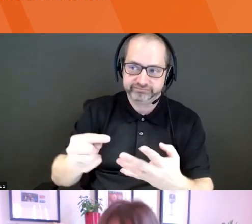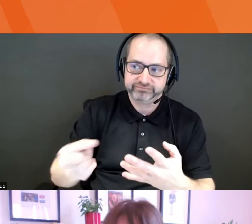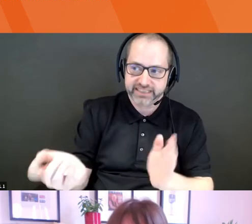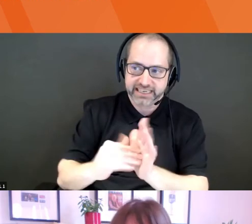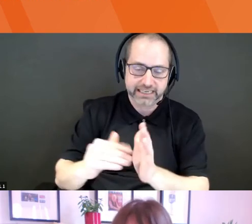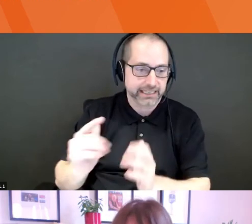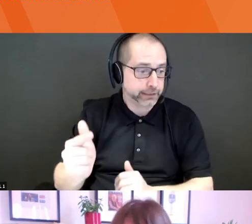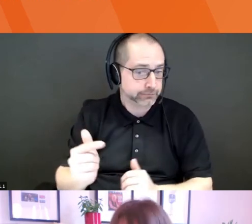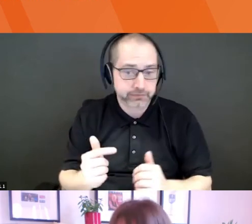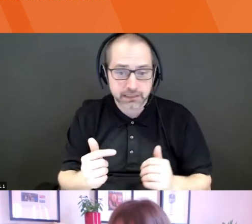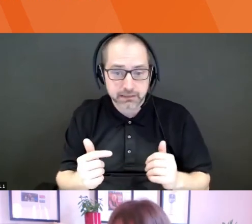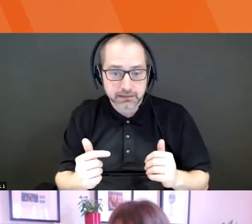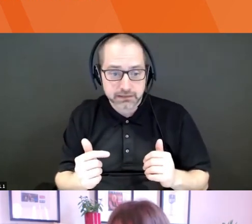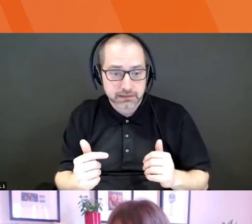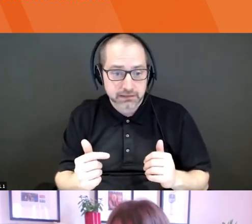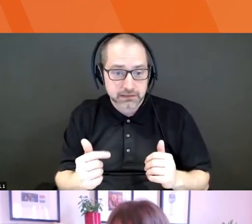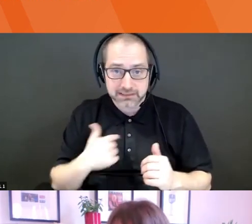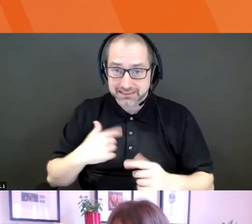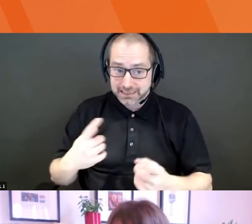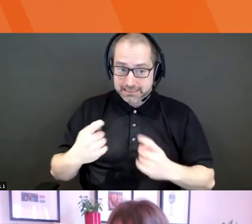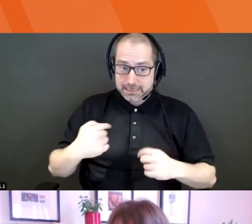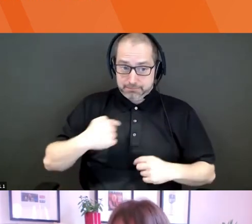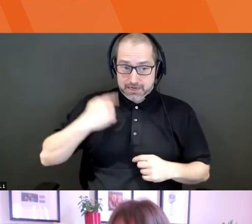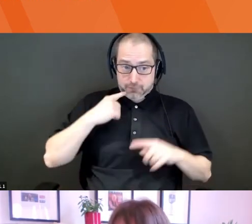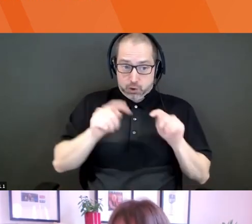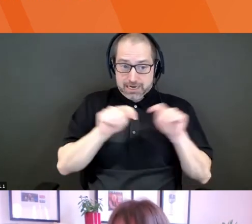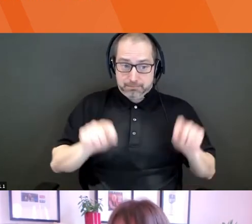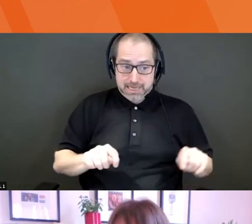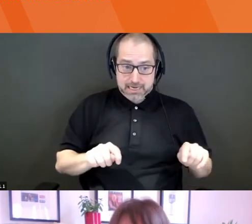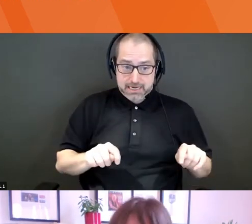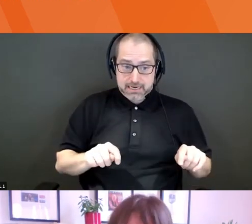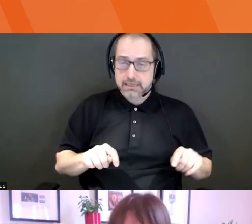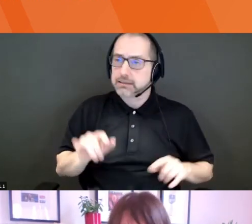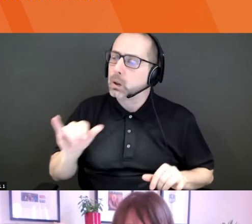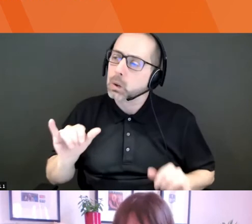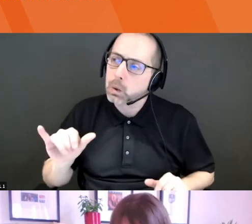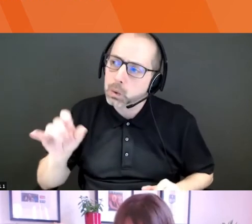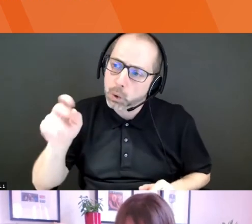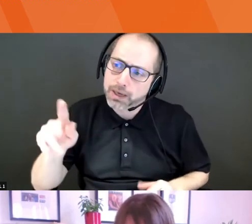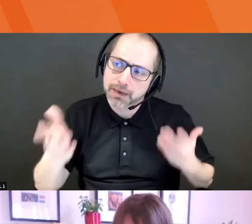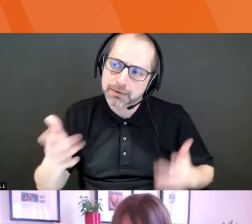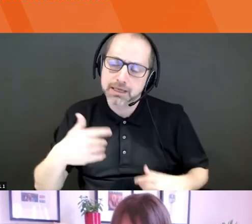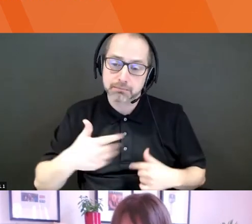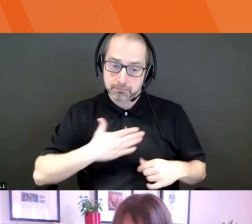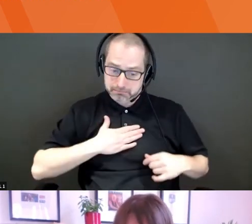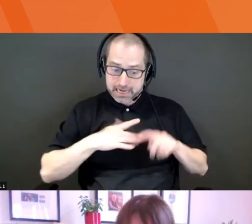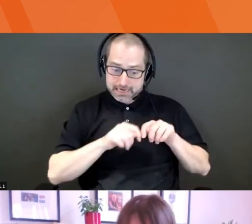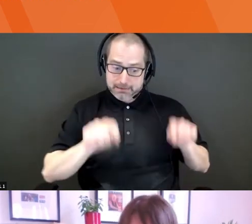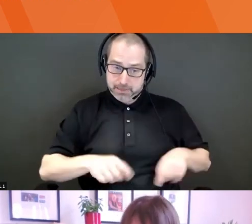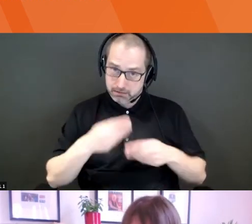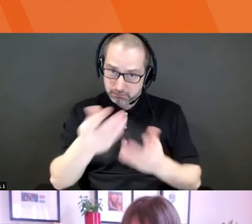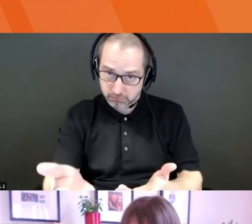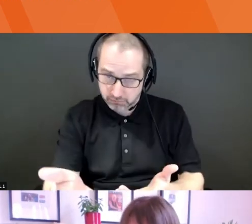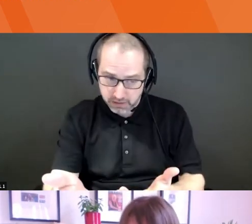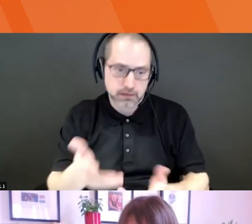unless you're reading it now. Or he's asking me for a template maybe? Oh, okay. Okay. Yep. Okay. Uh,